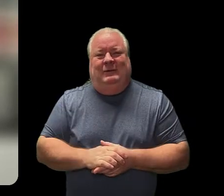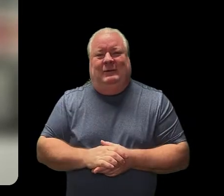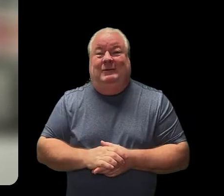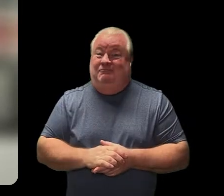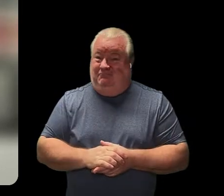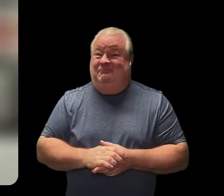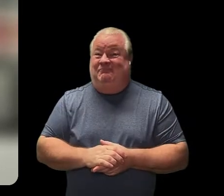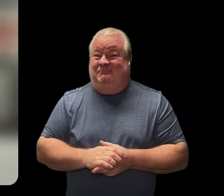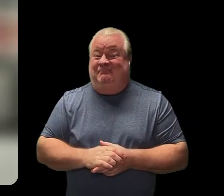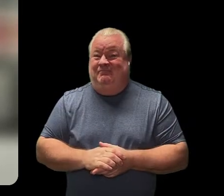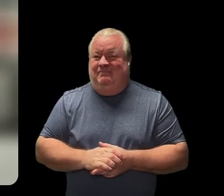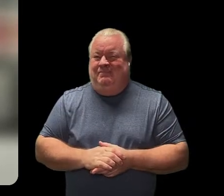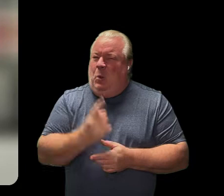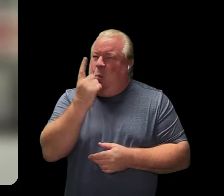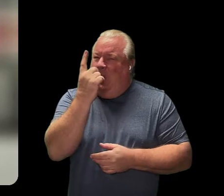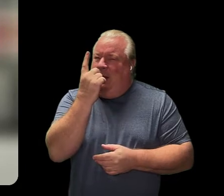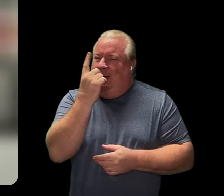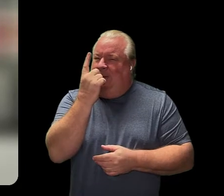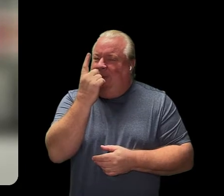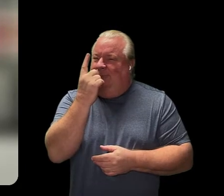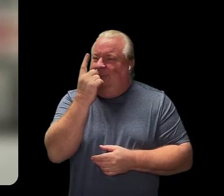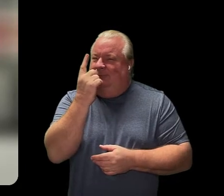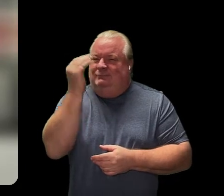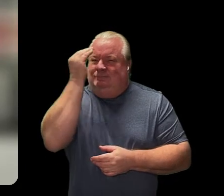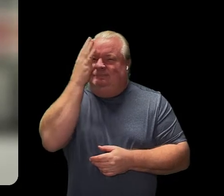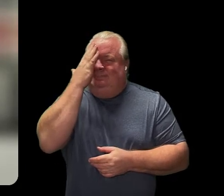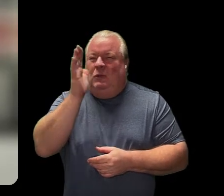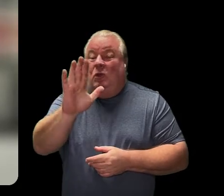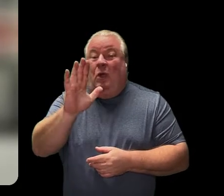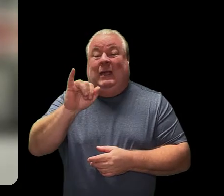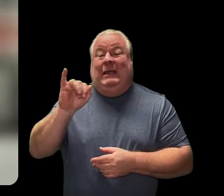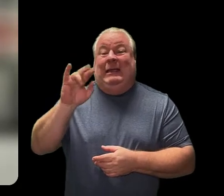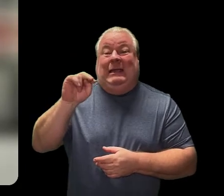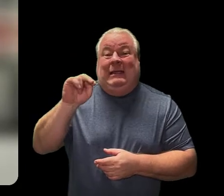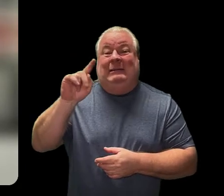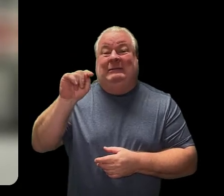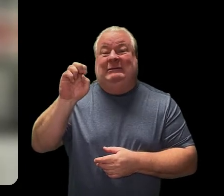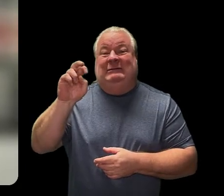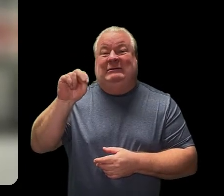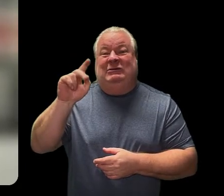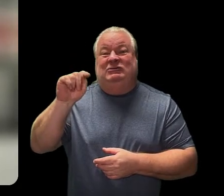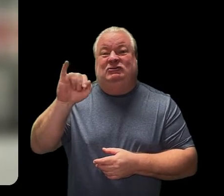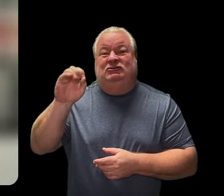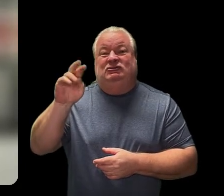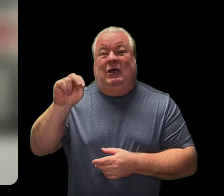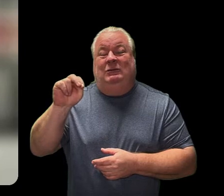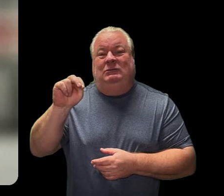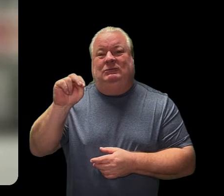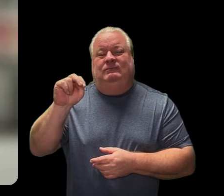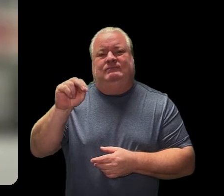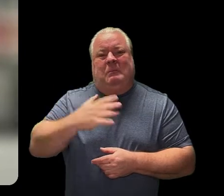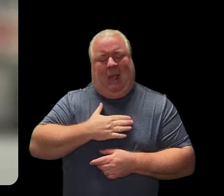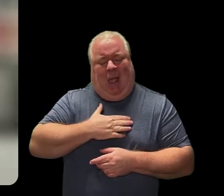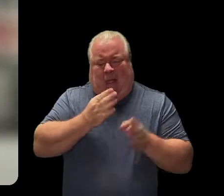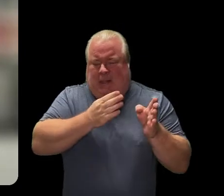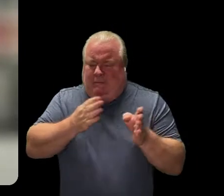All right. One intention. Remember that your intention is a goal that you have for